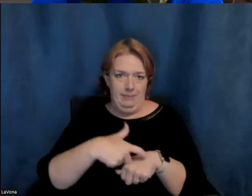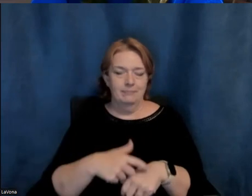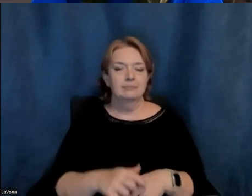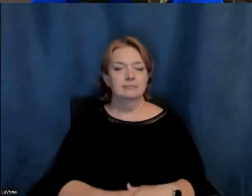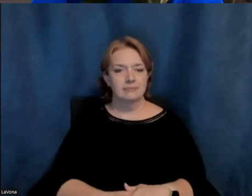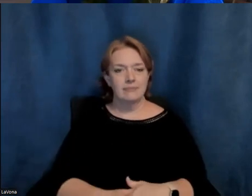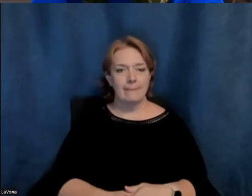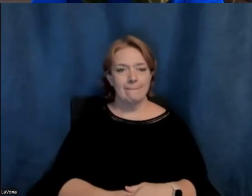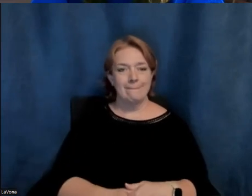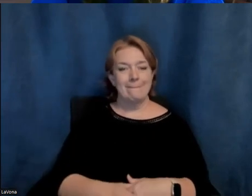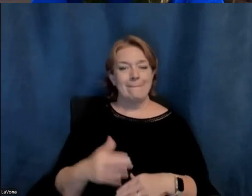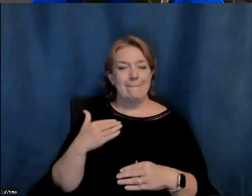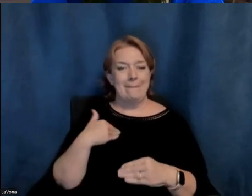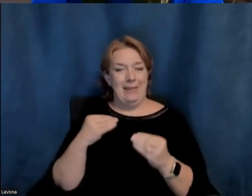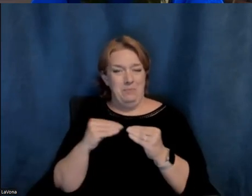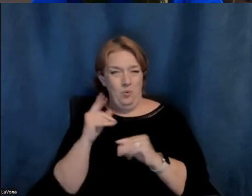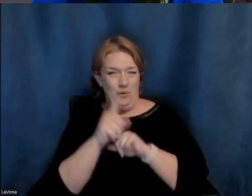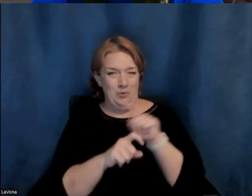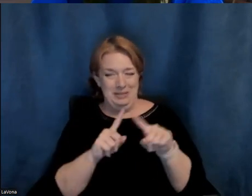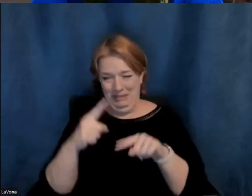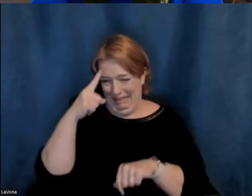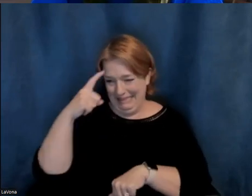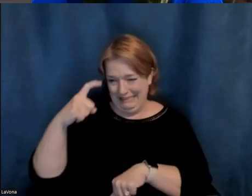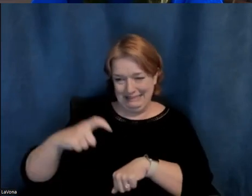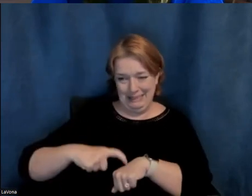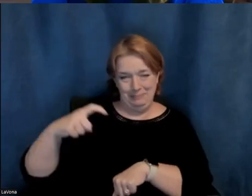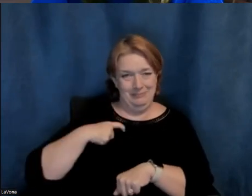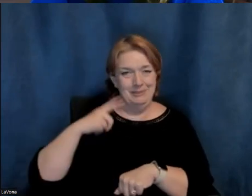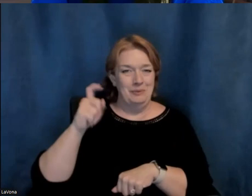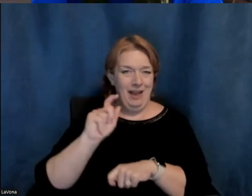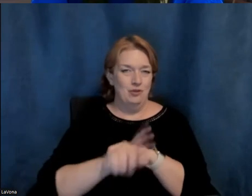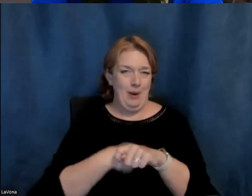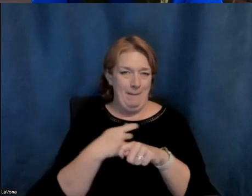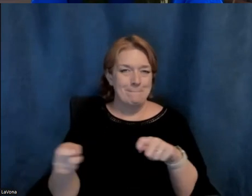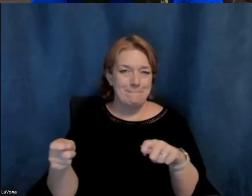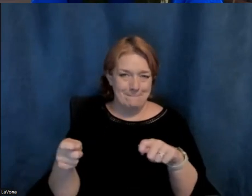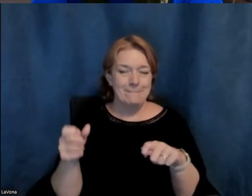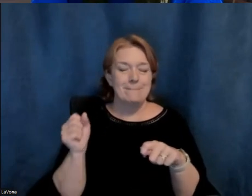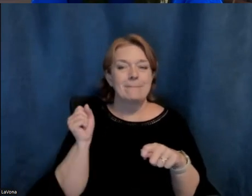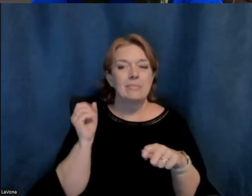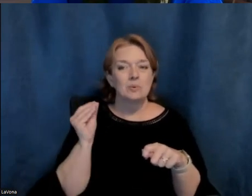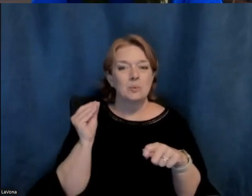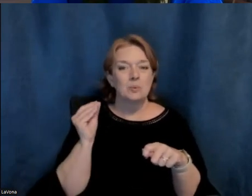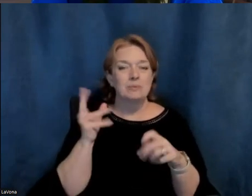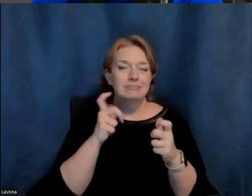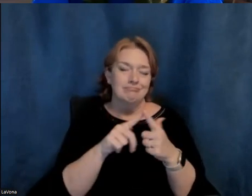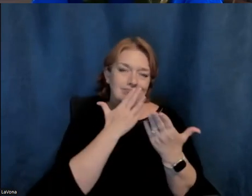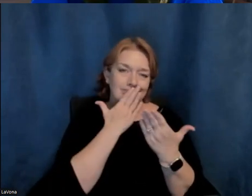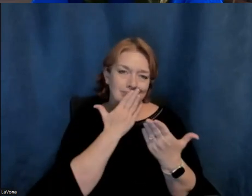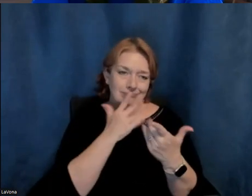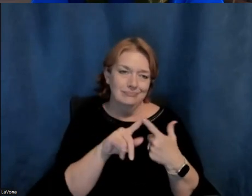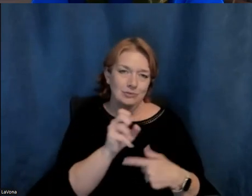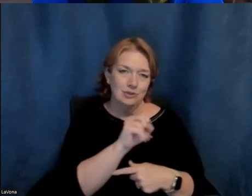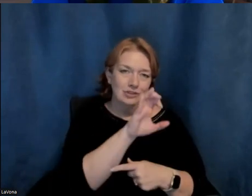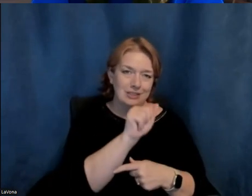Well, there's more questions in here, but I think for time's sake, we do have to wrap up. So, I do want to say thank you so much, Jessica